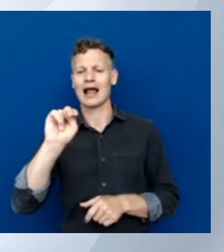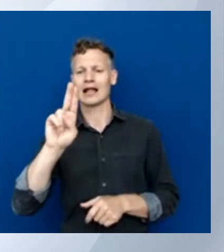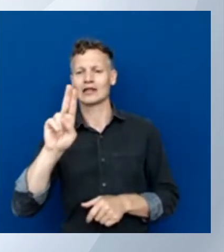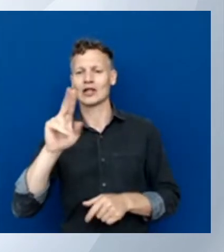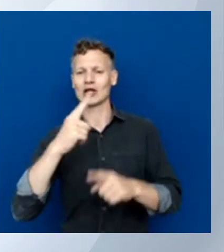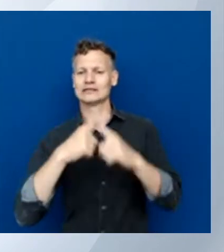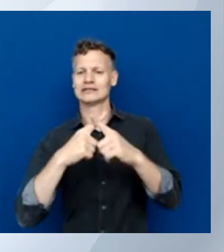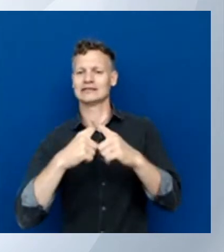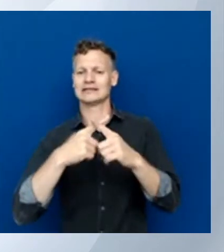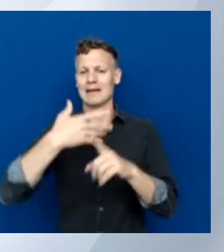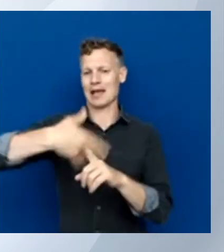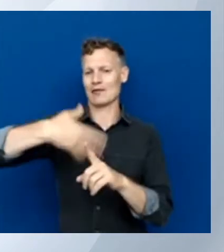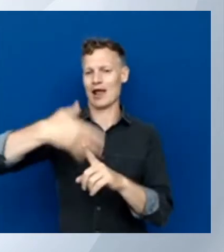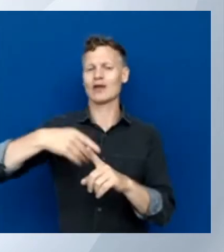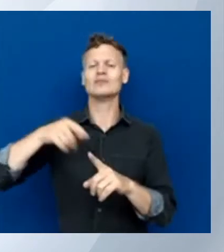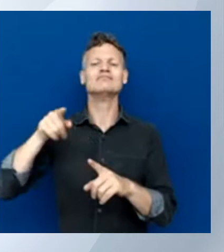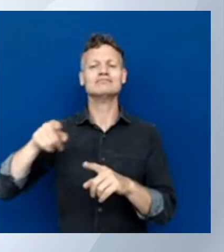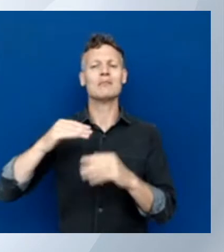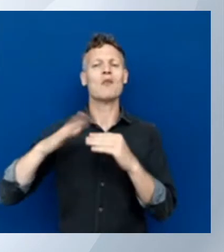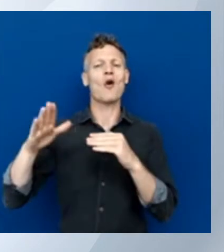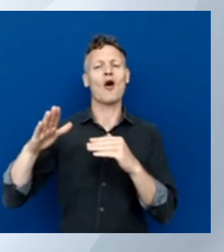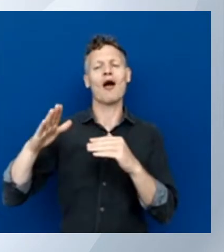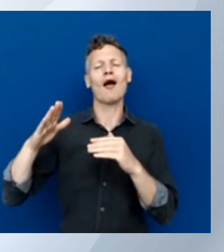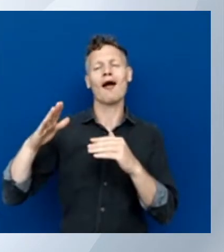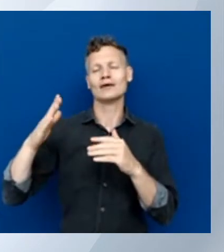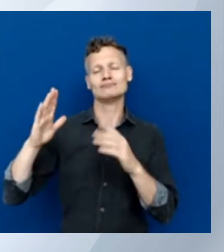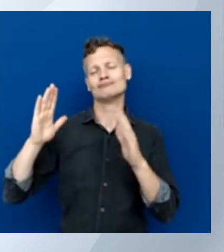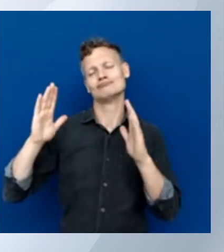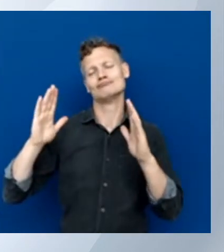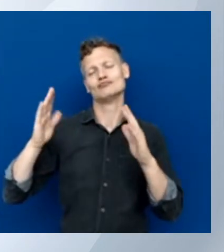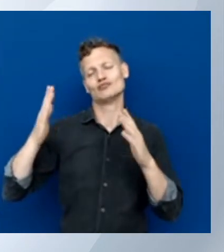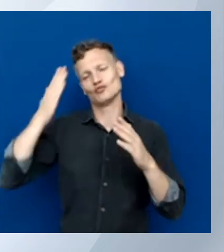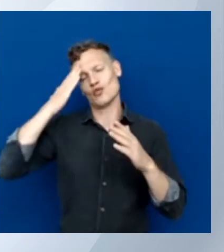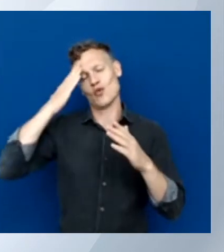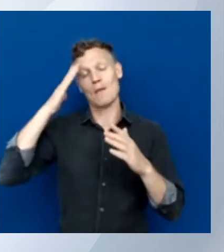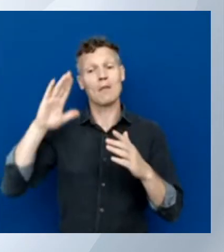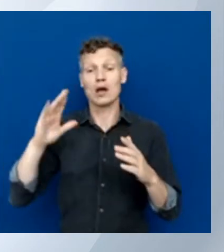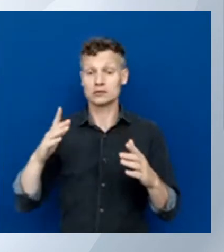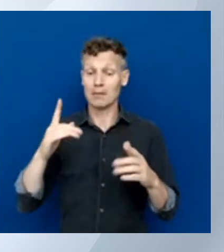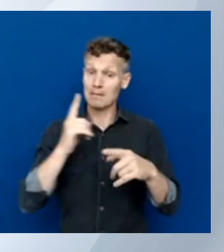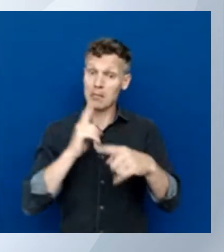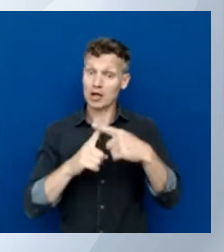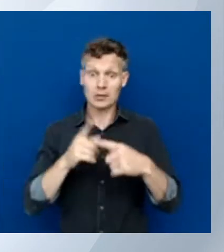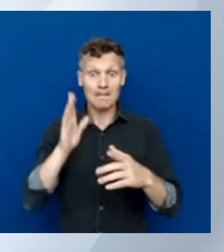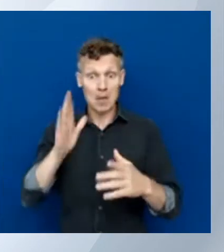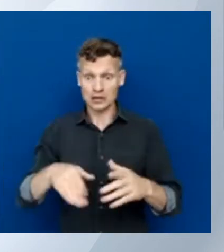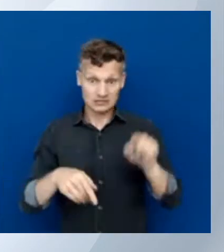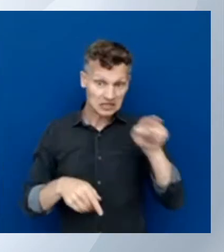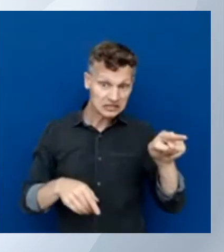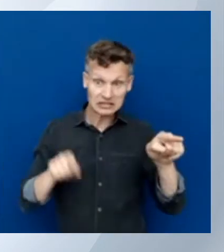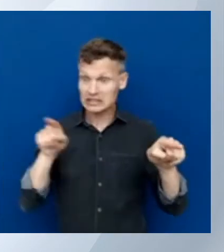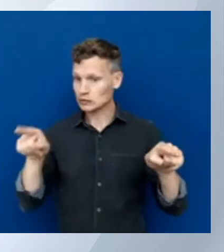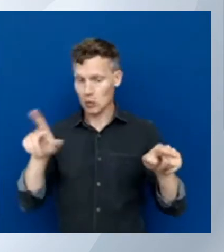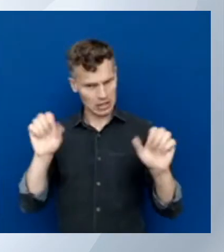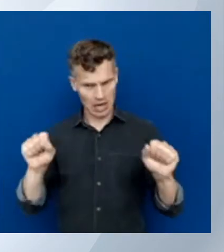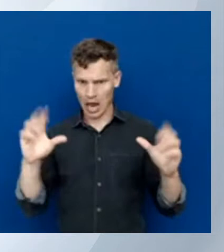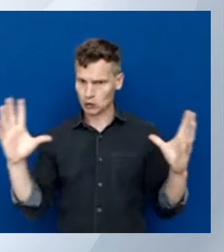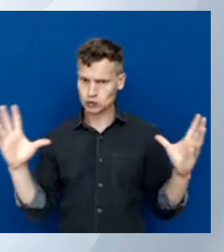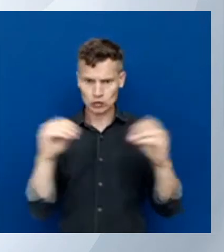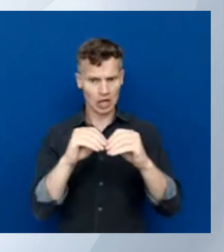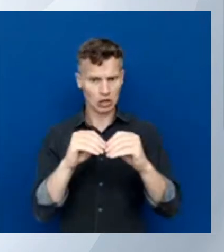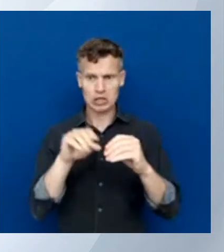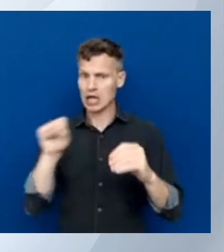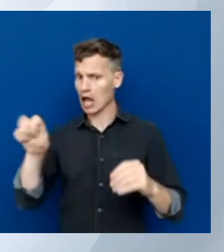talk about, you can use them all together. You can switch at any time you want. I'm not sure if it will make you happy, but it